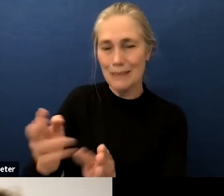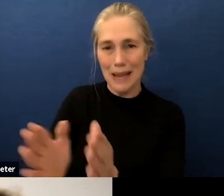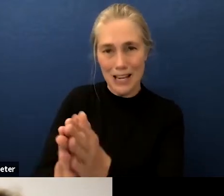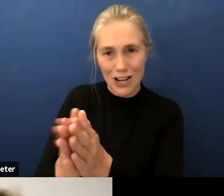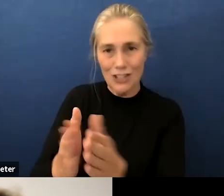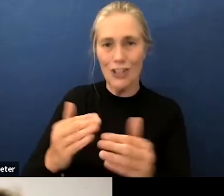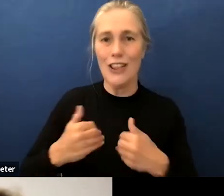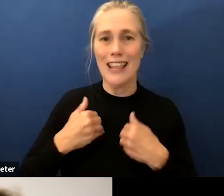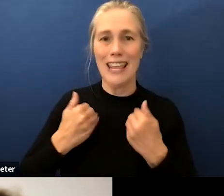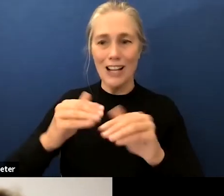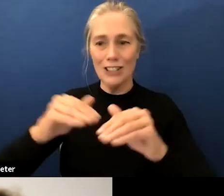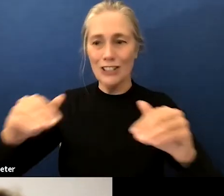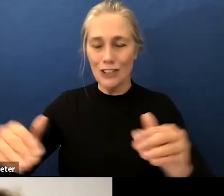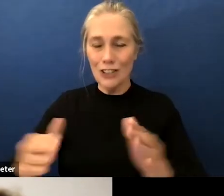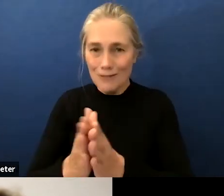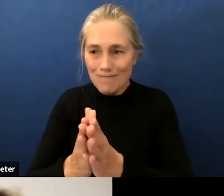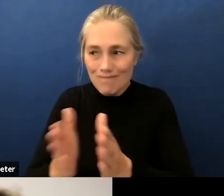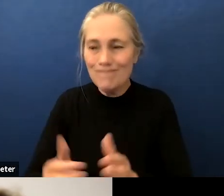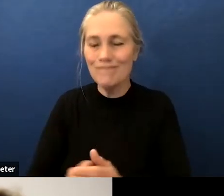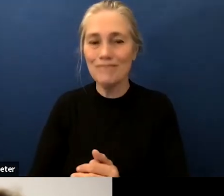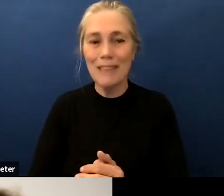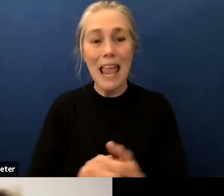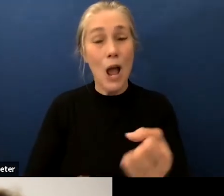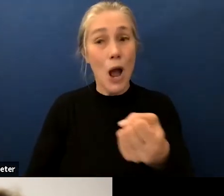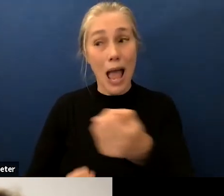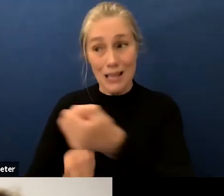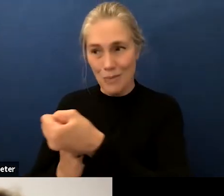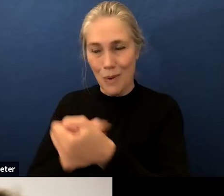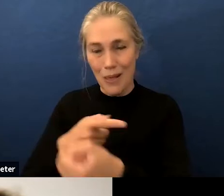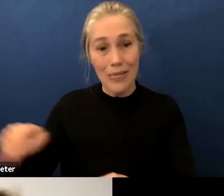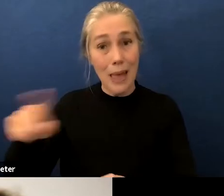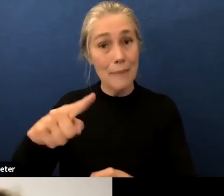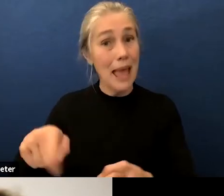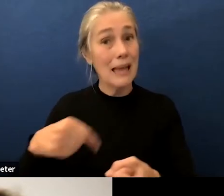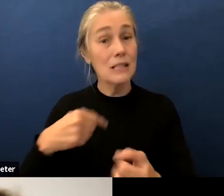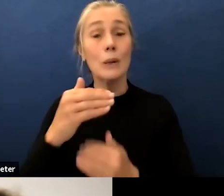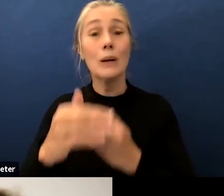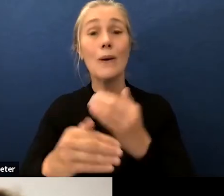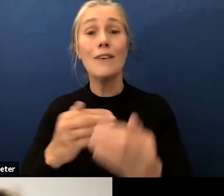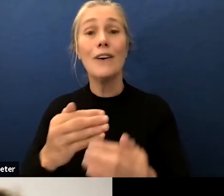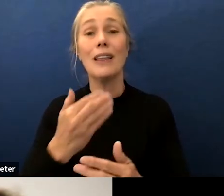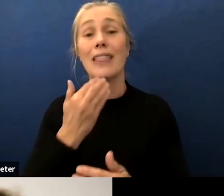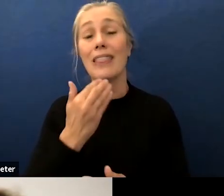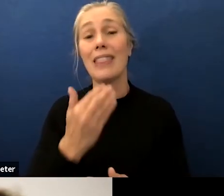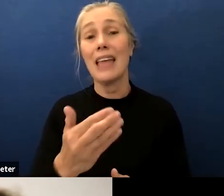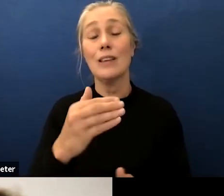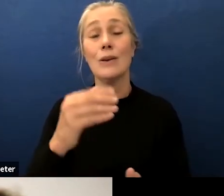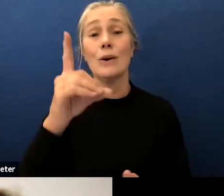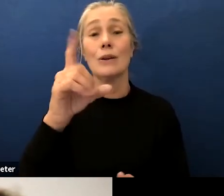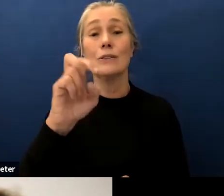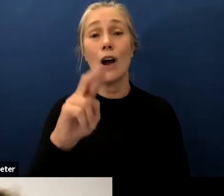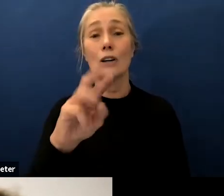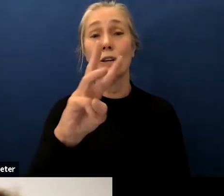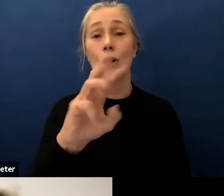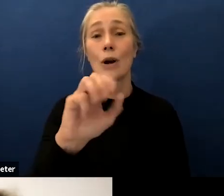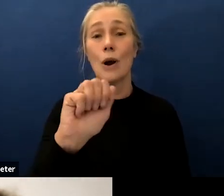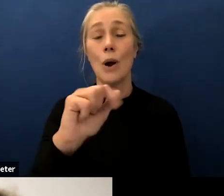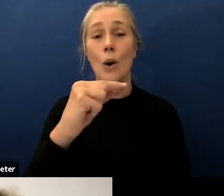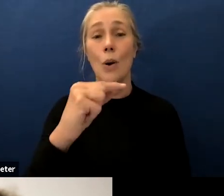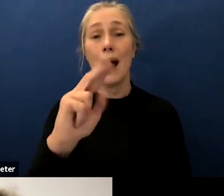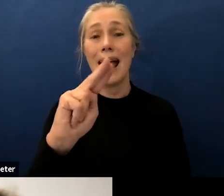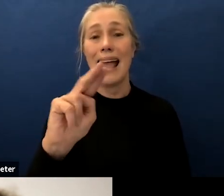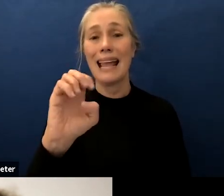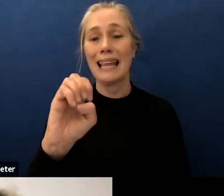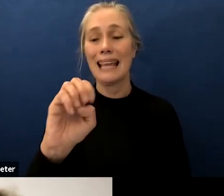and then i i would like to say you know as we continue to go forward and thank you dr wagnett for that report on on covet